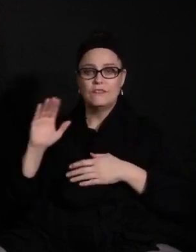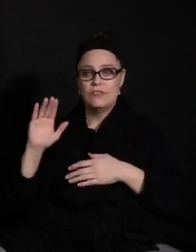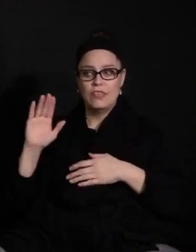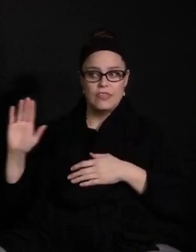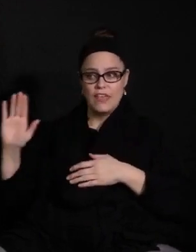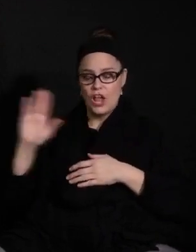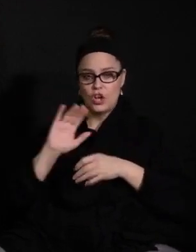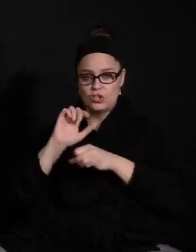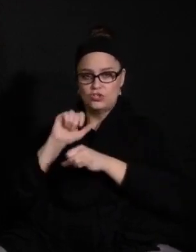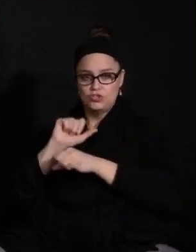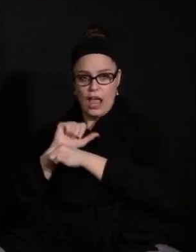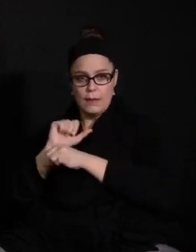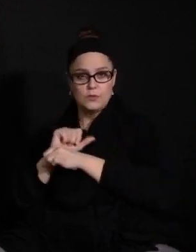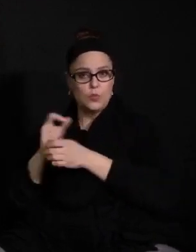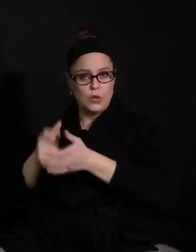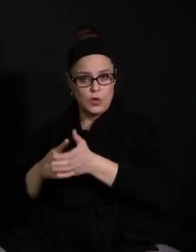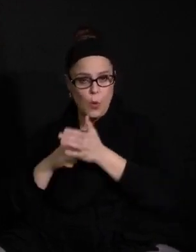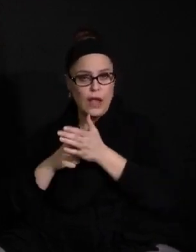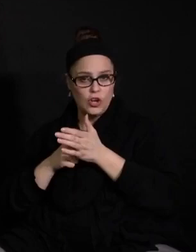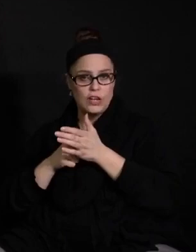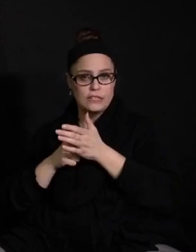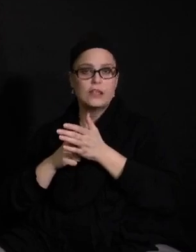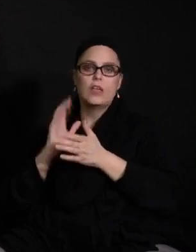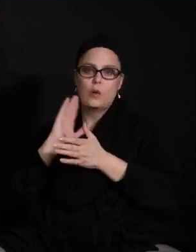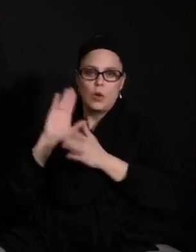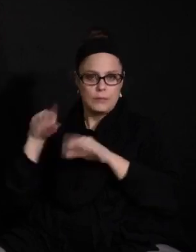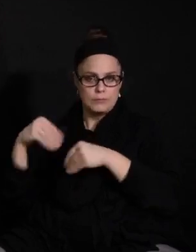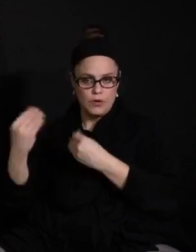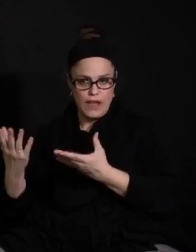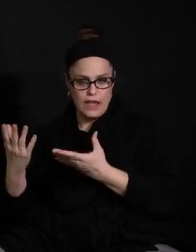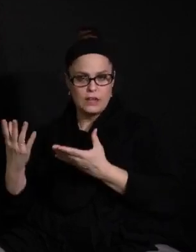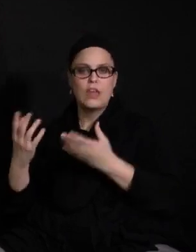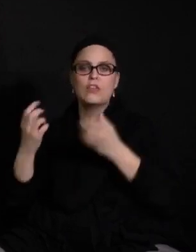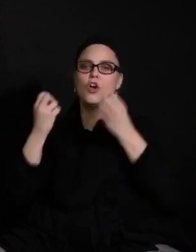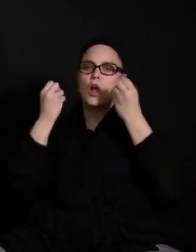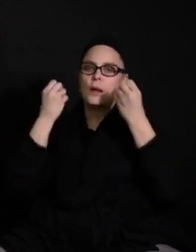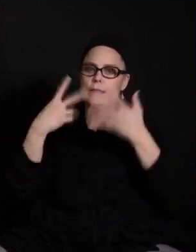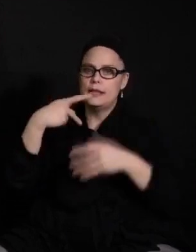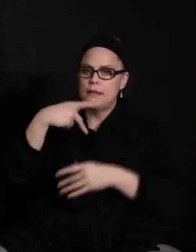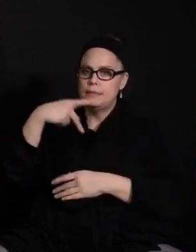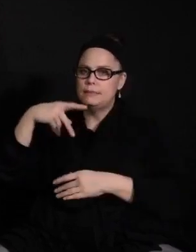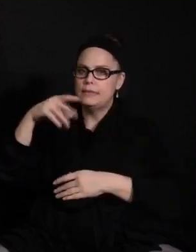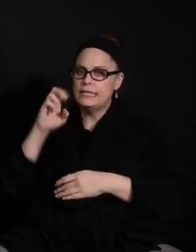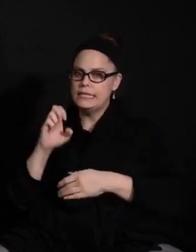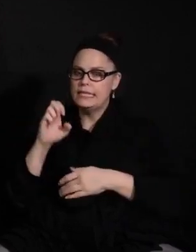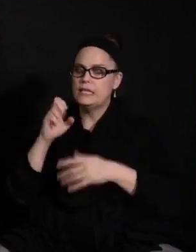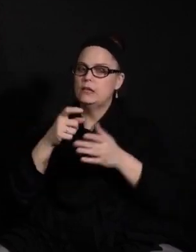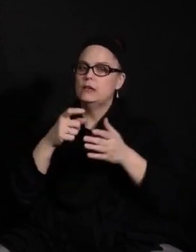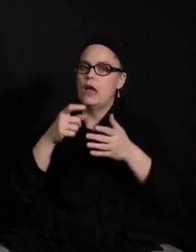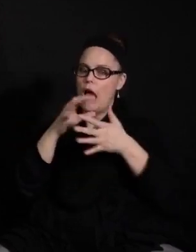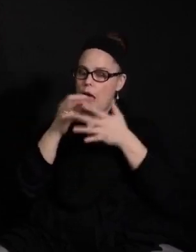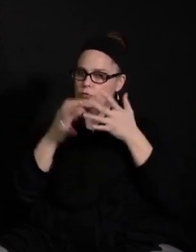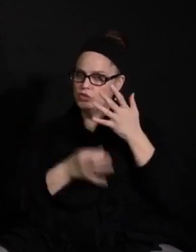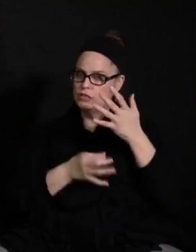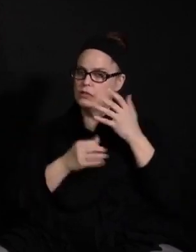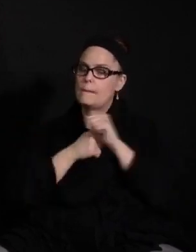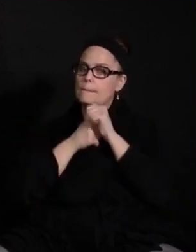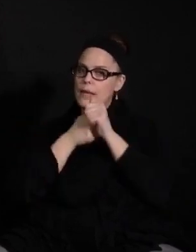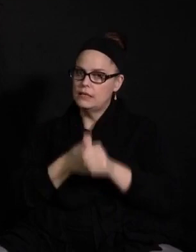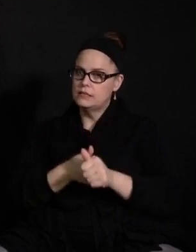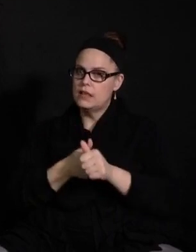there is a plethora of other PPE options to ensure staff can work safely. All based on the specific needs of your job.